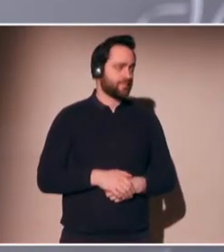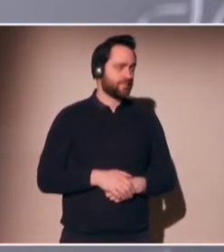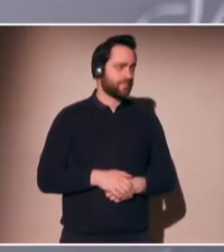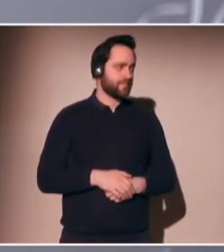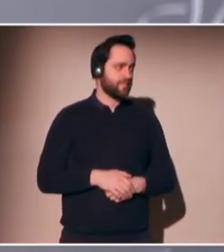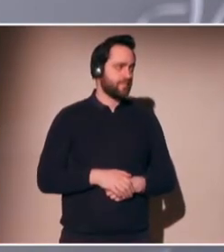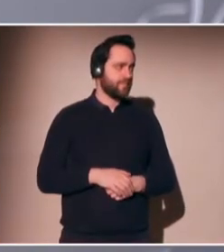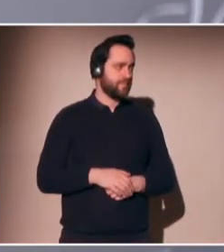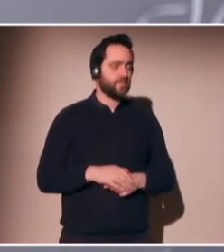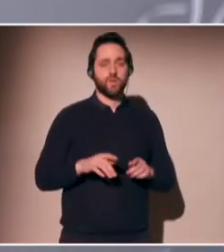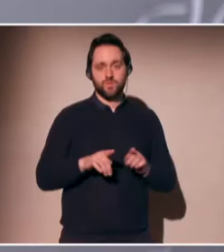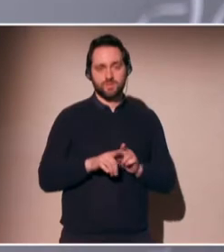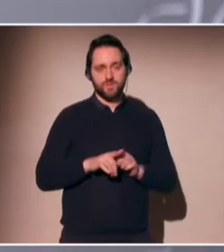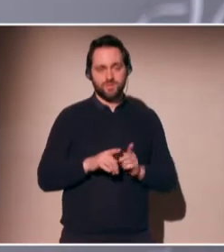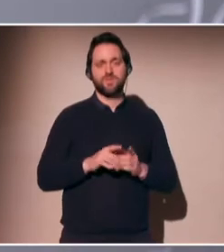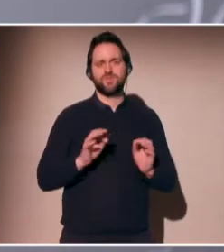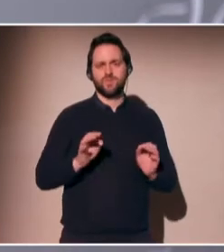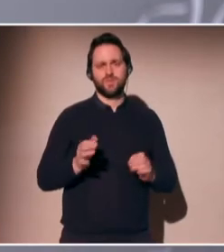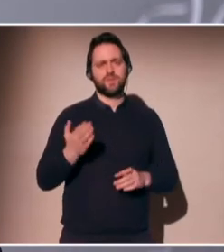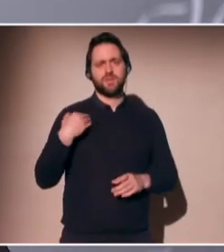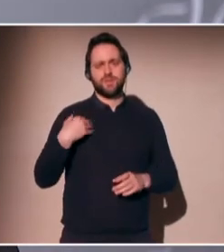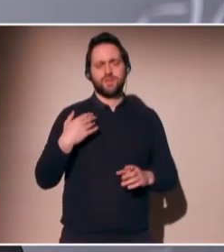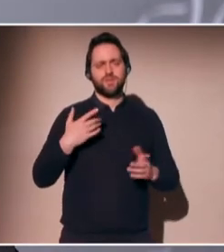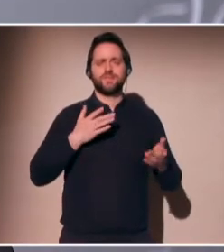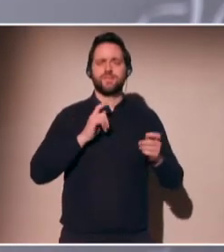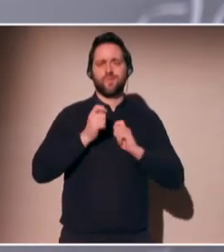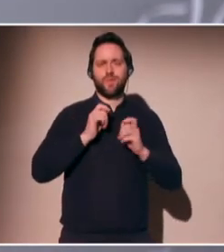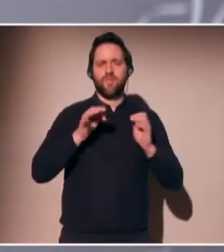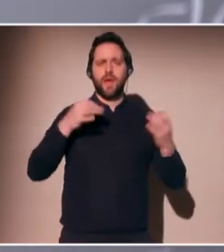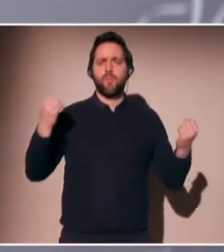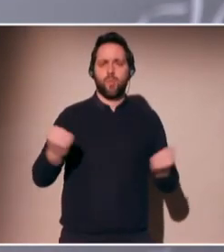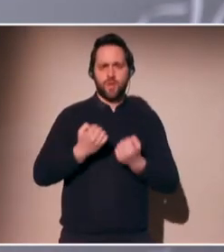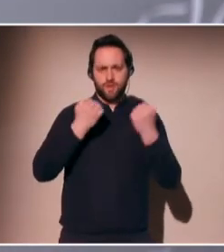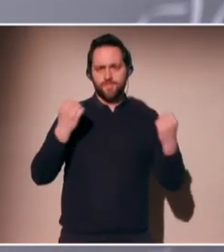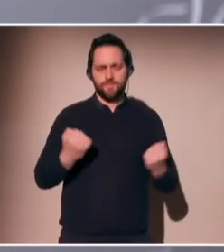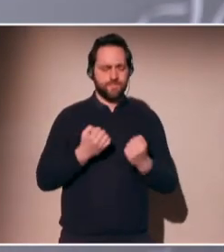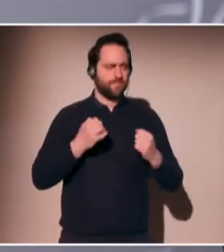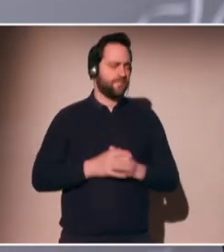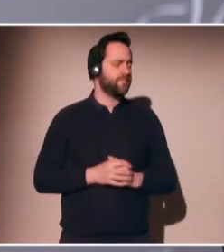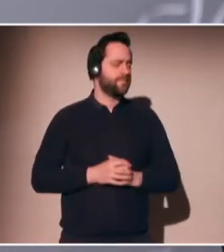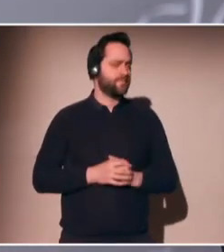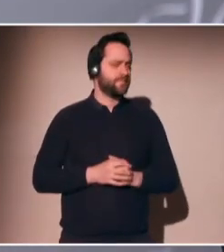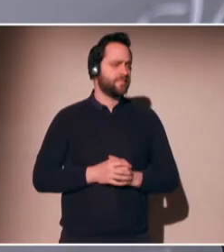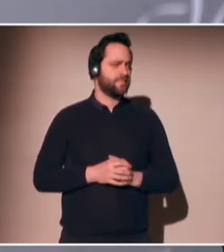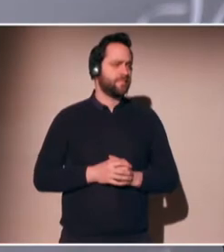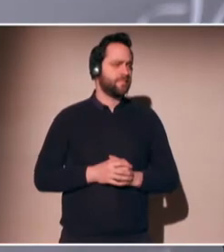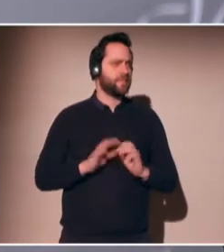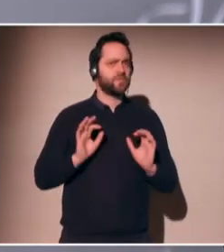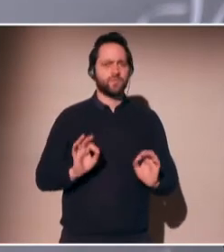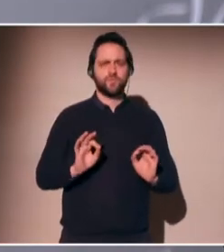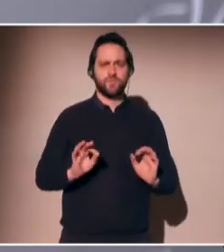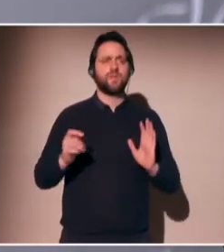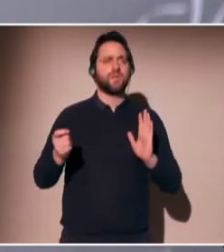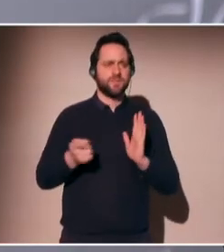talked about, when the story first came out about the finding, the company said, oh, it's not us.